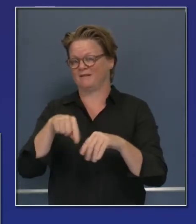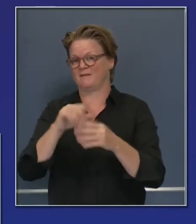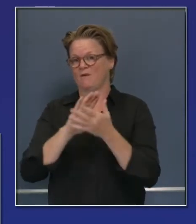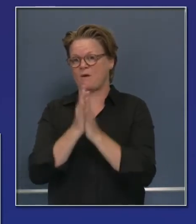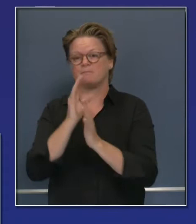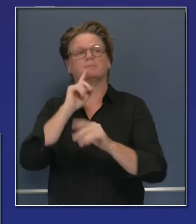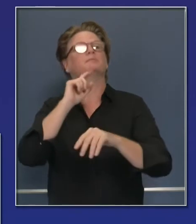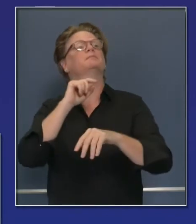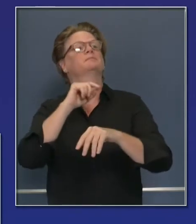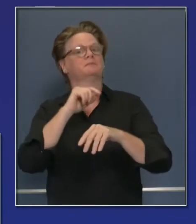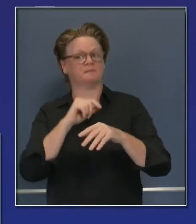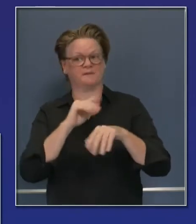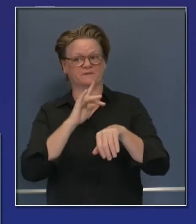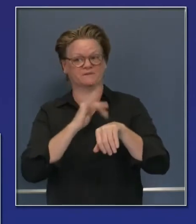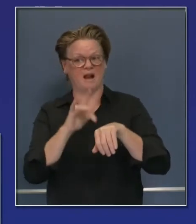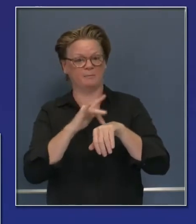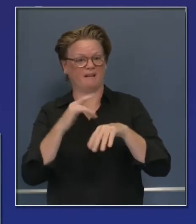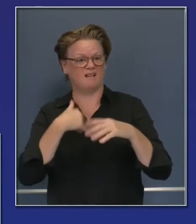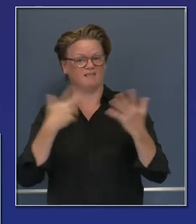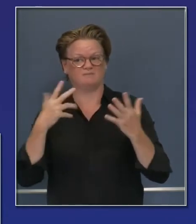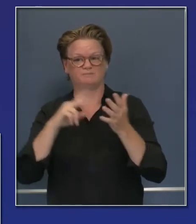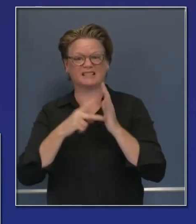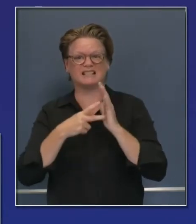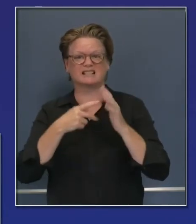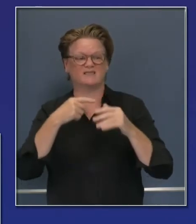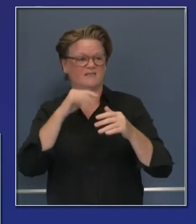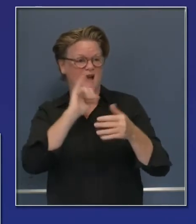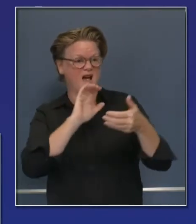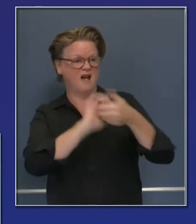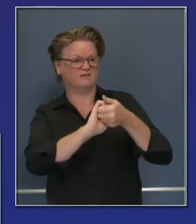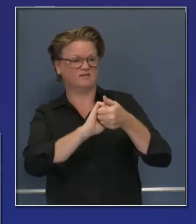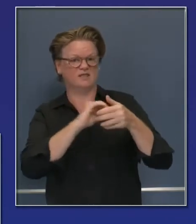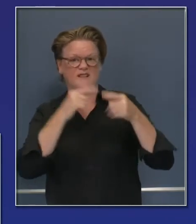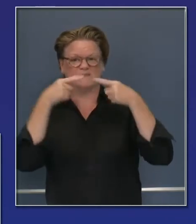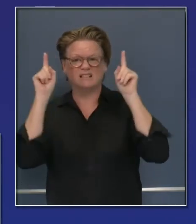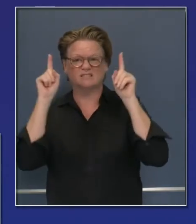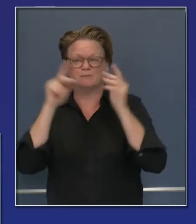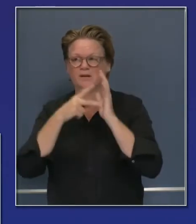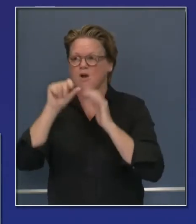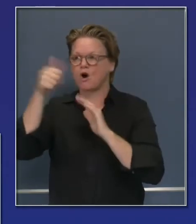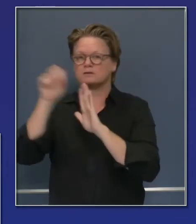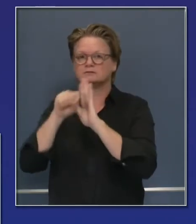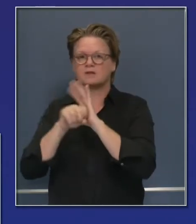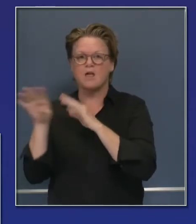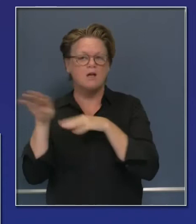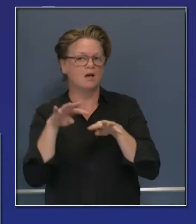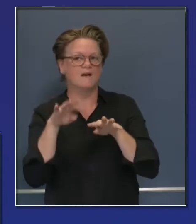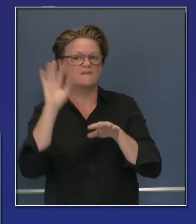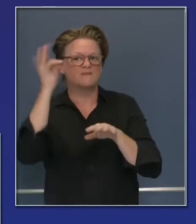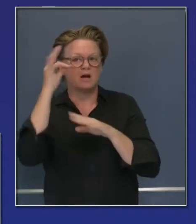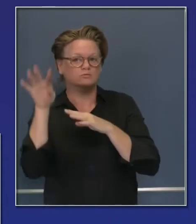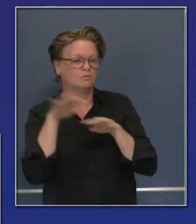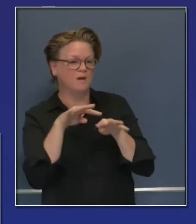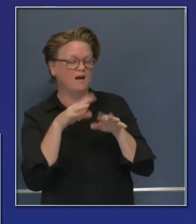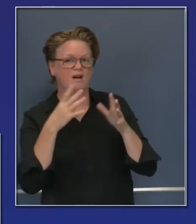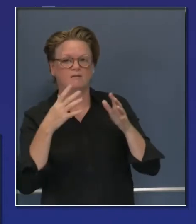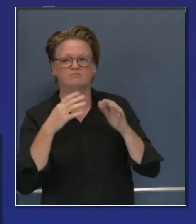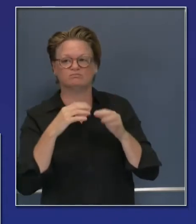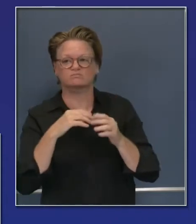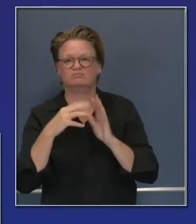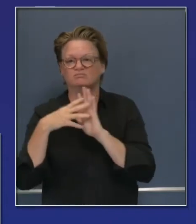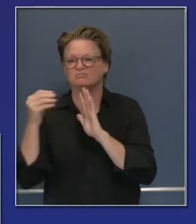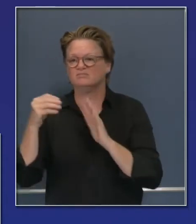of this new partnership that we have formed. Always, and forgive me, but as I say, repetition is the mother's skill.